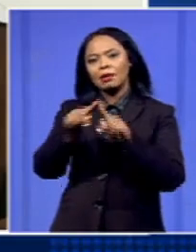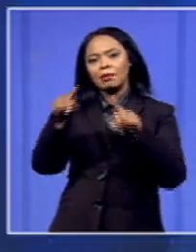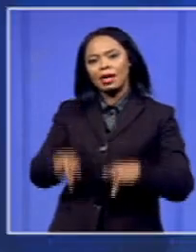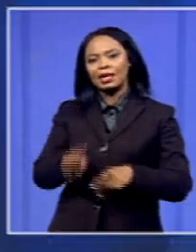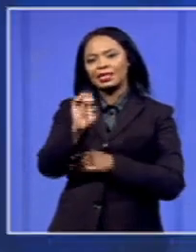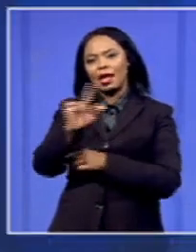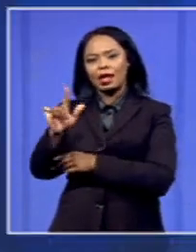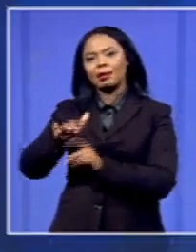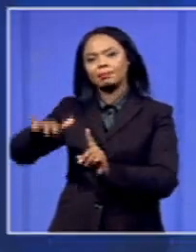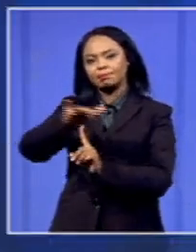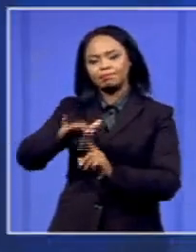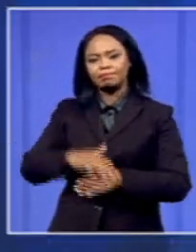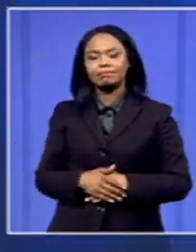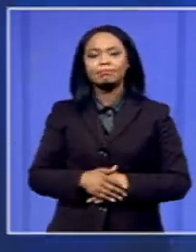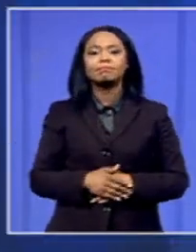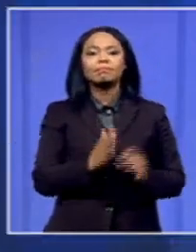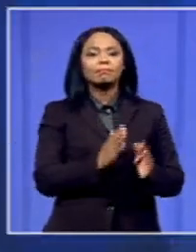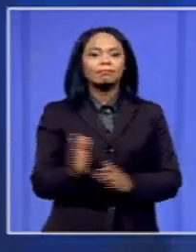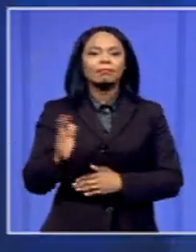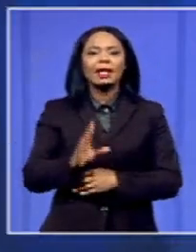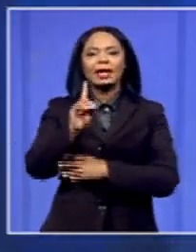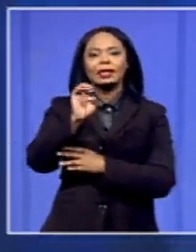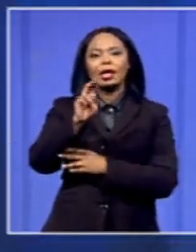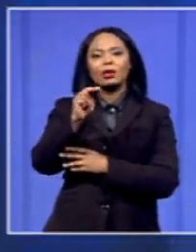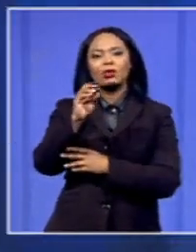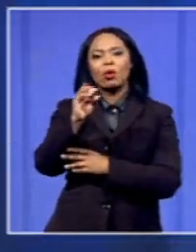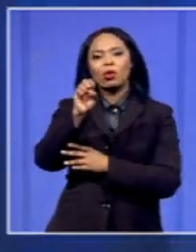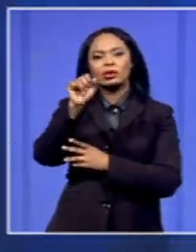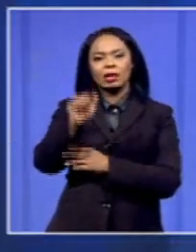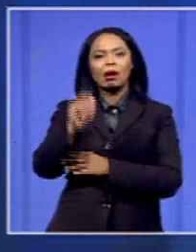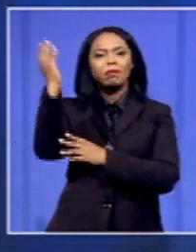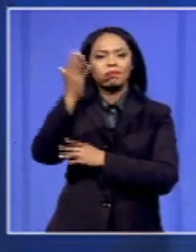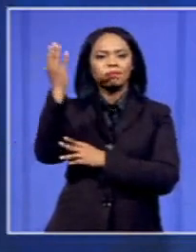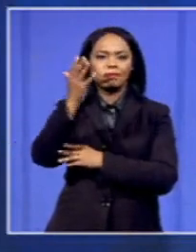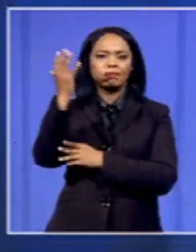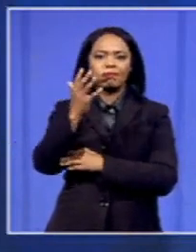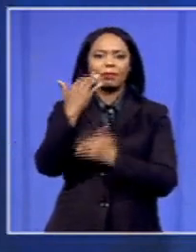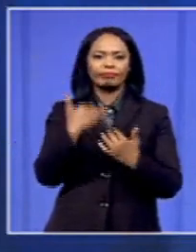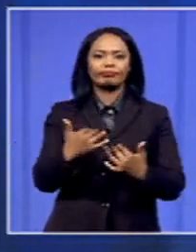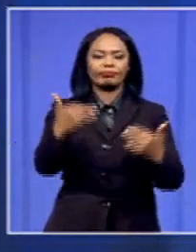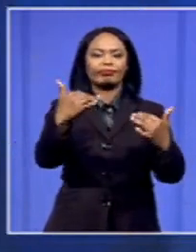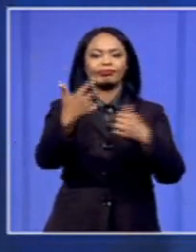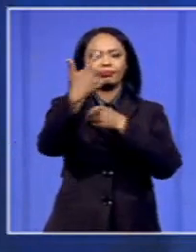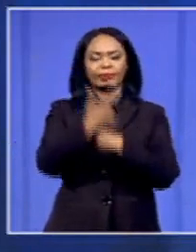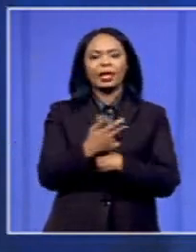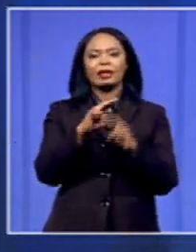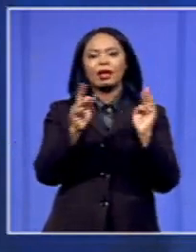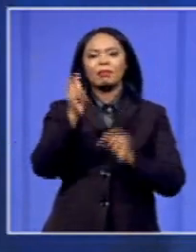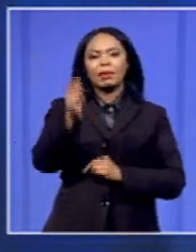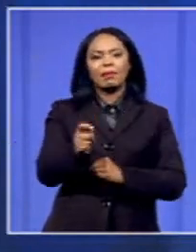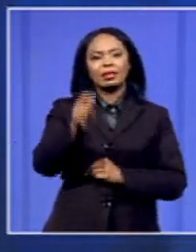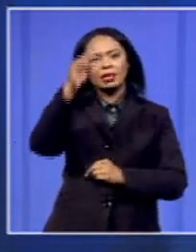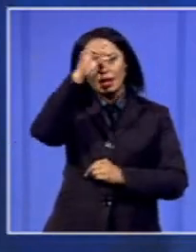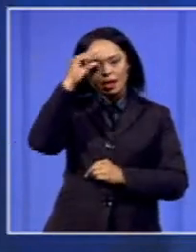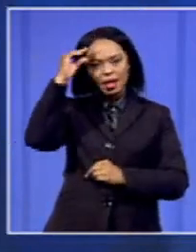Denosa is here in Gauteng, is briefing the media on its program of action on the non-payment of nurses for